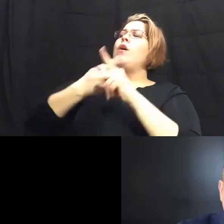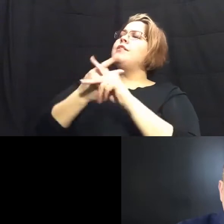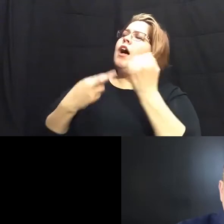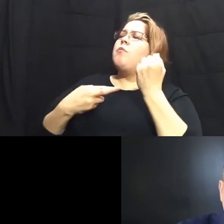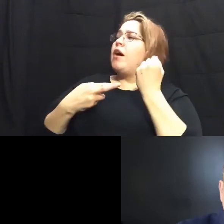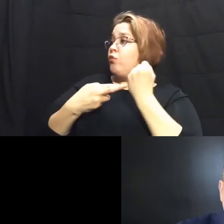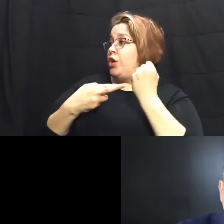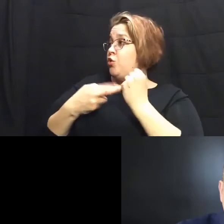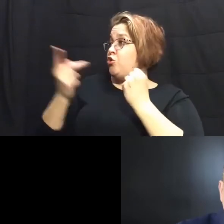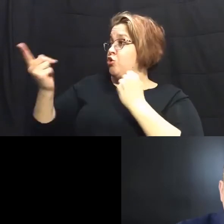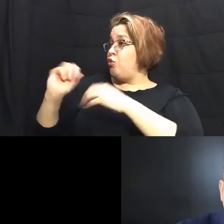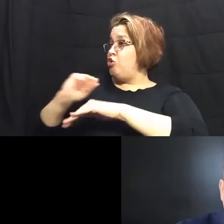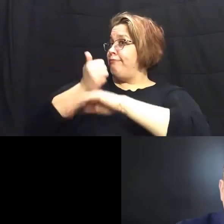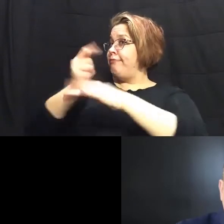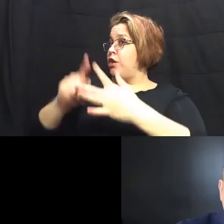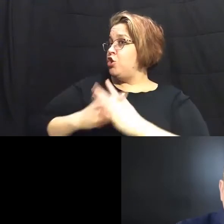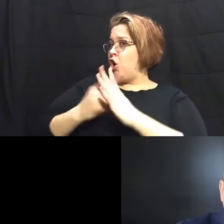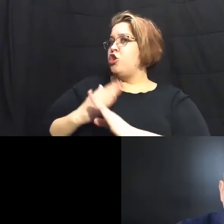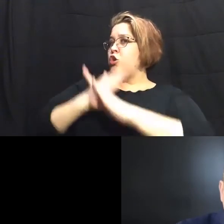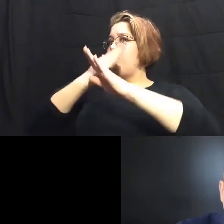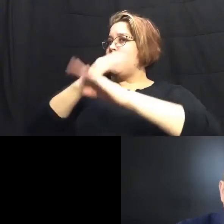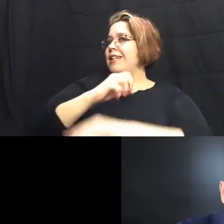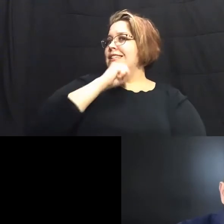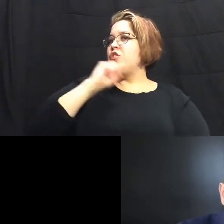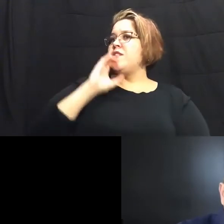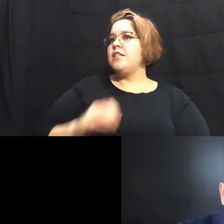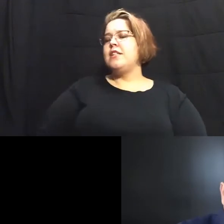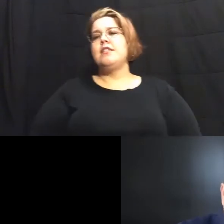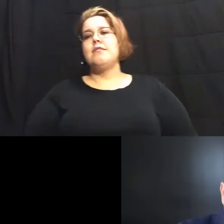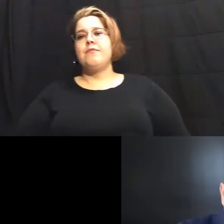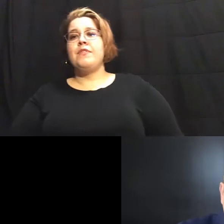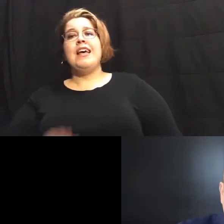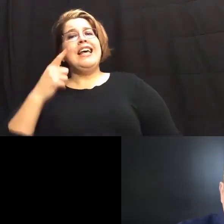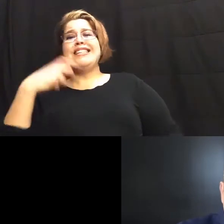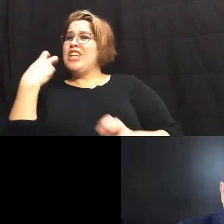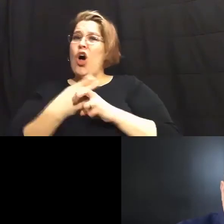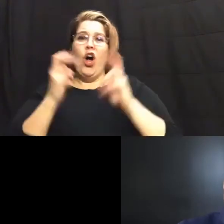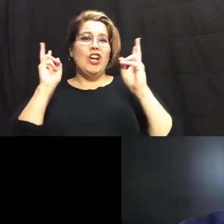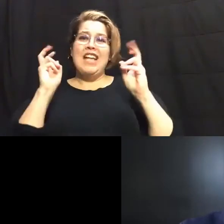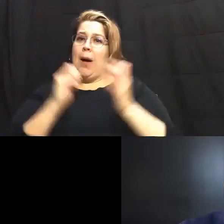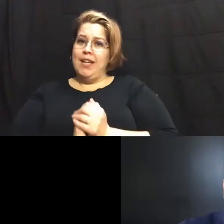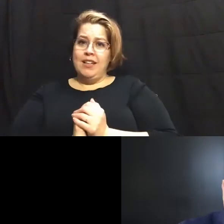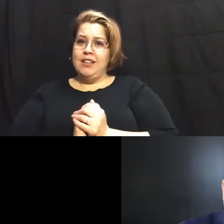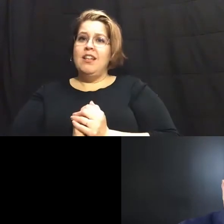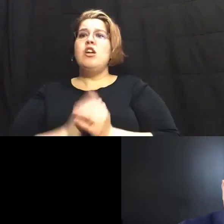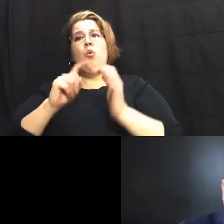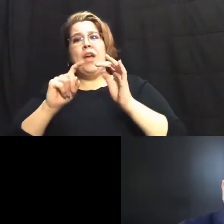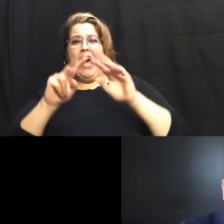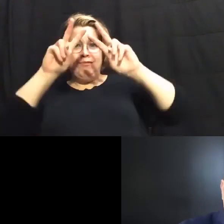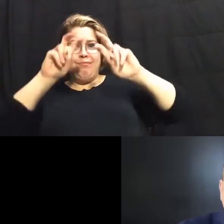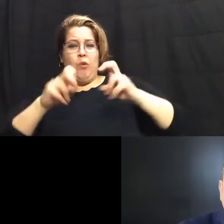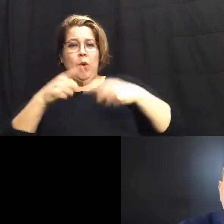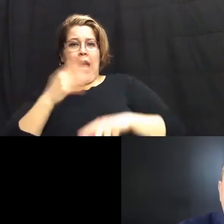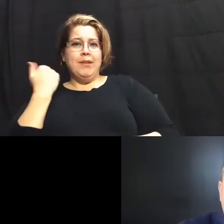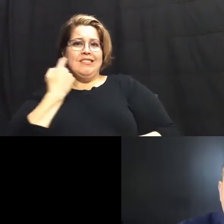would you implement to protect seniors this this is a hard subject and and we have to look at what happened in february